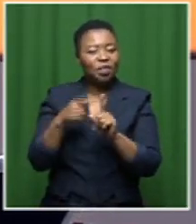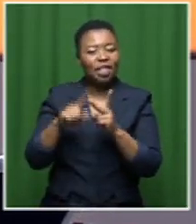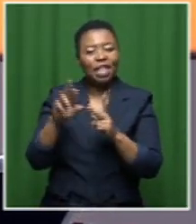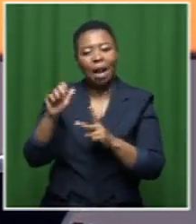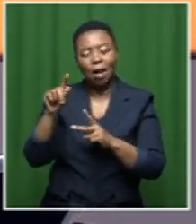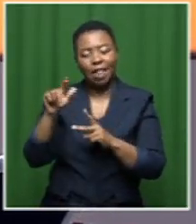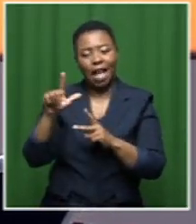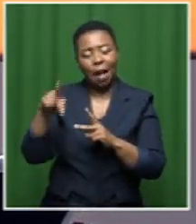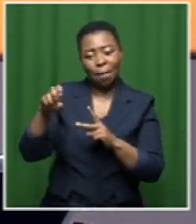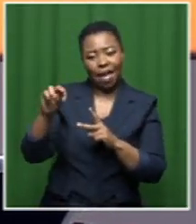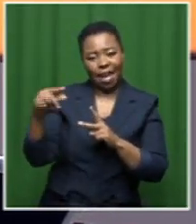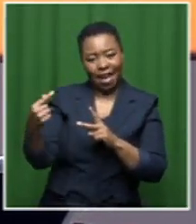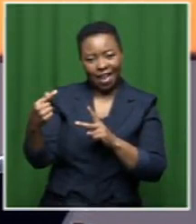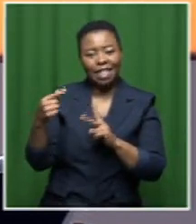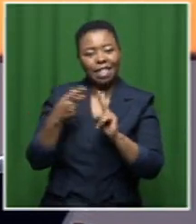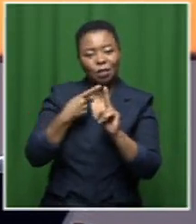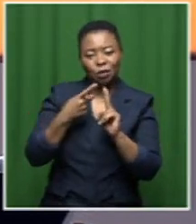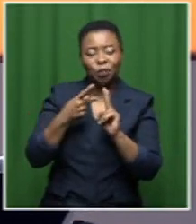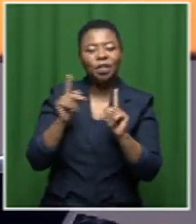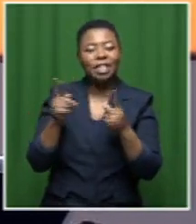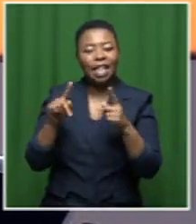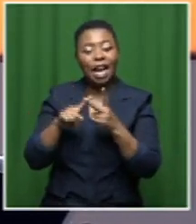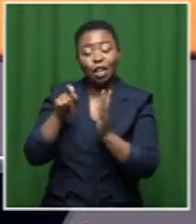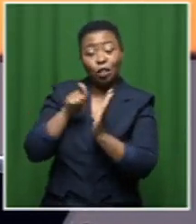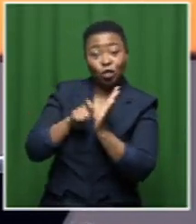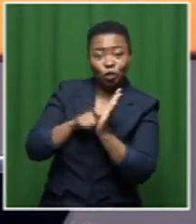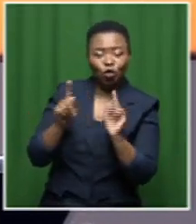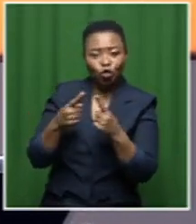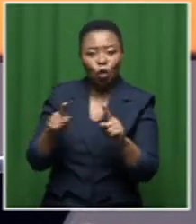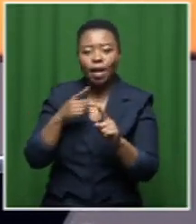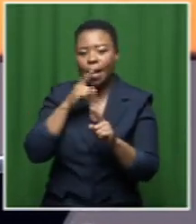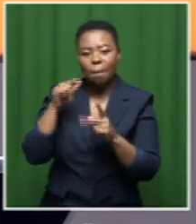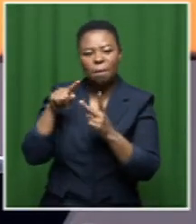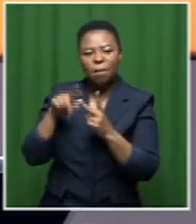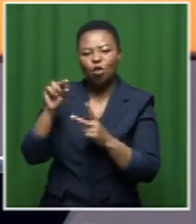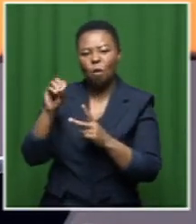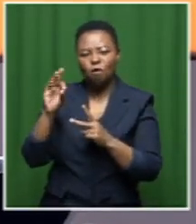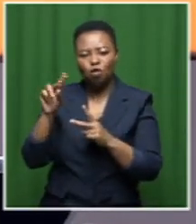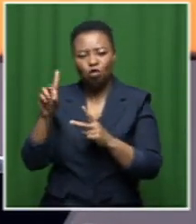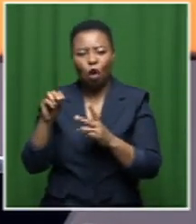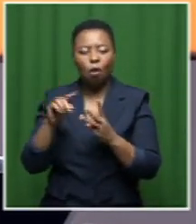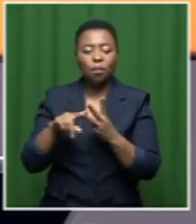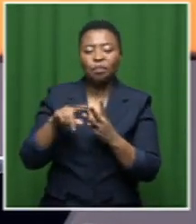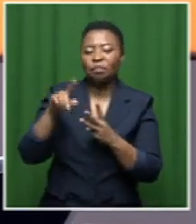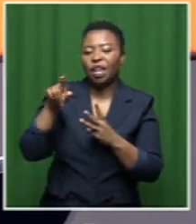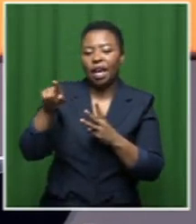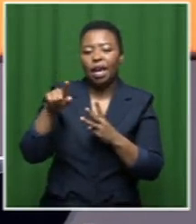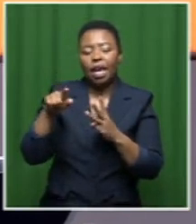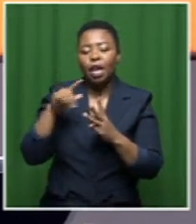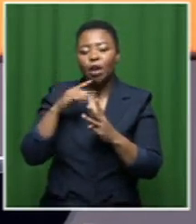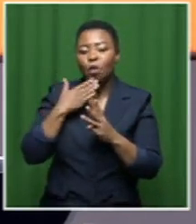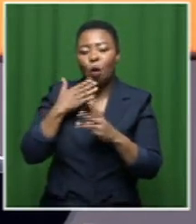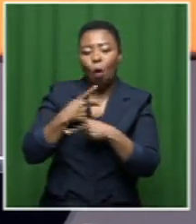Cape Town based a multi-faceted pianist singer and songwriter Nungfundut Aluva and Belgium based singer and composer